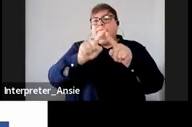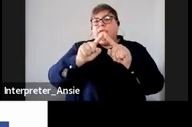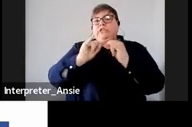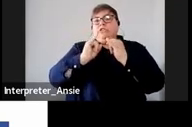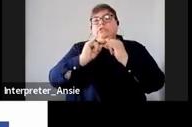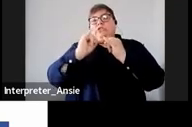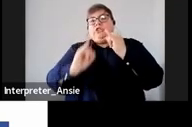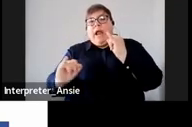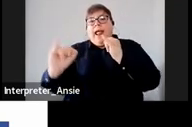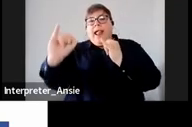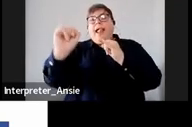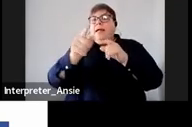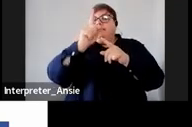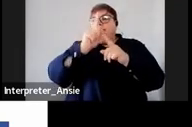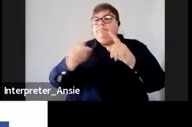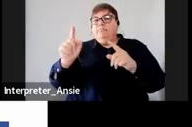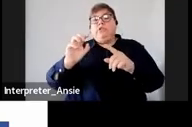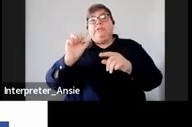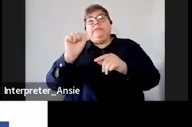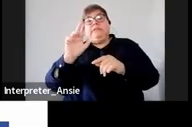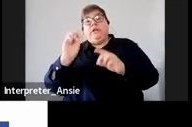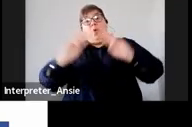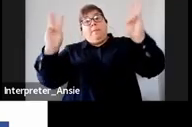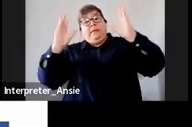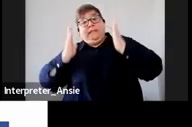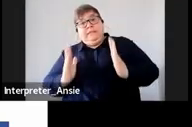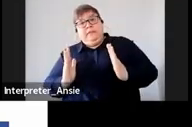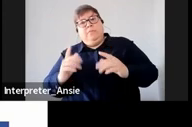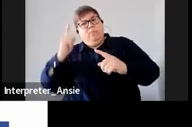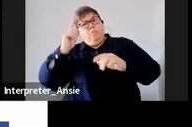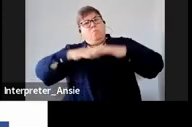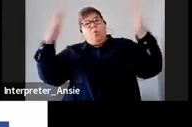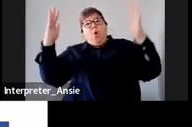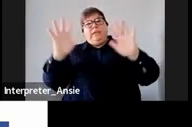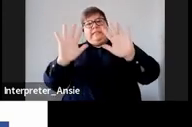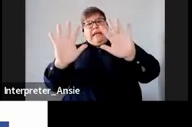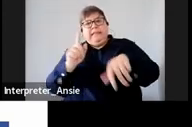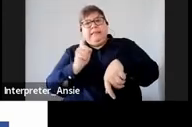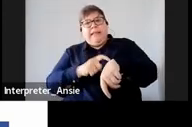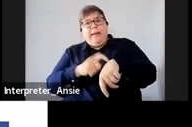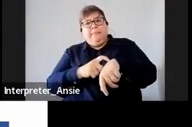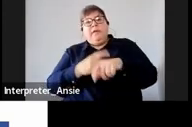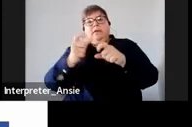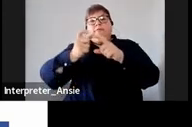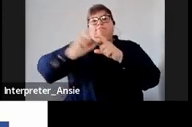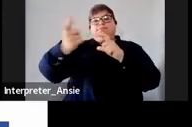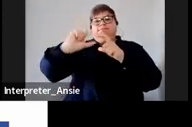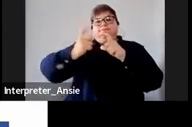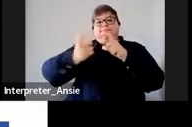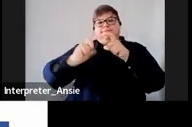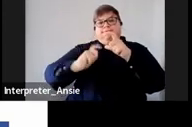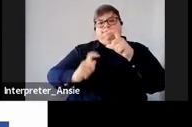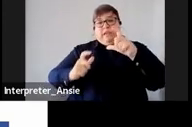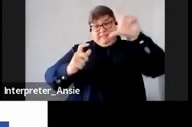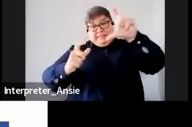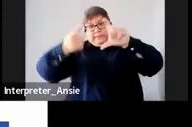website it allows you to submit I think it's more than 10 times so you can submit multiple batches but it